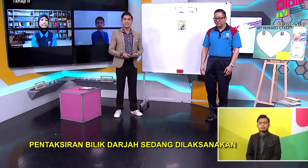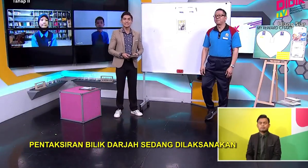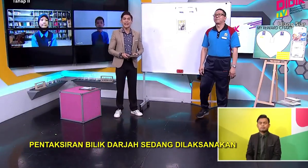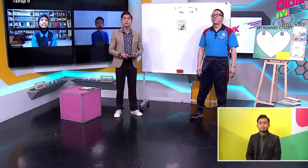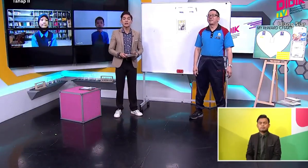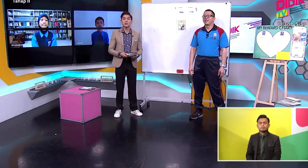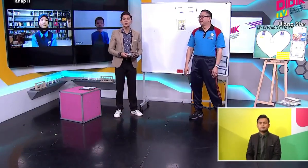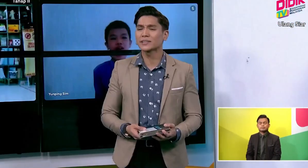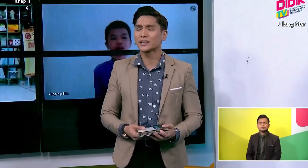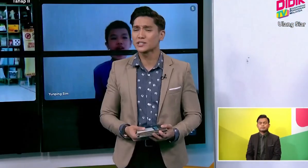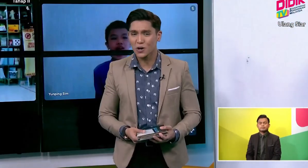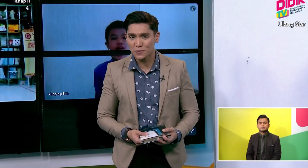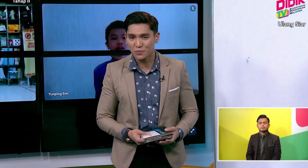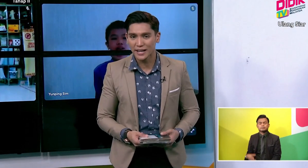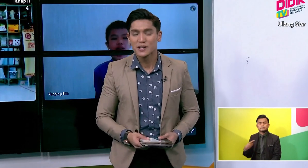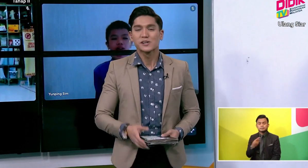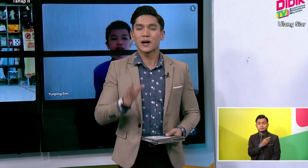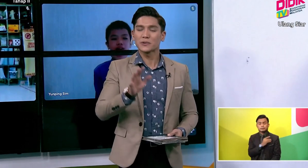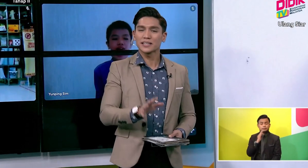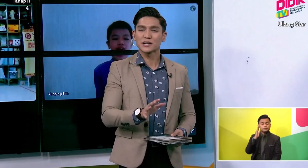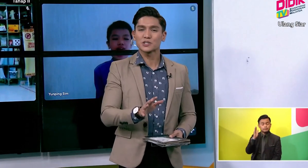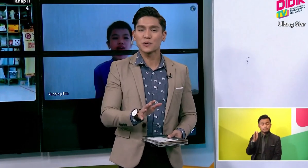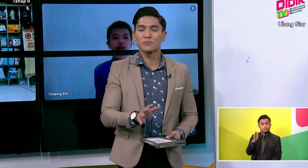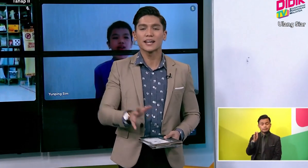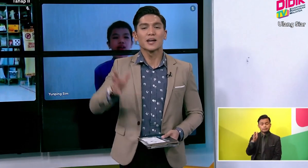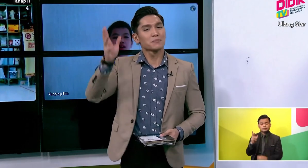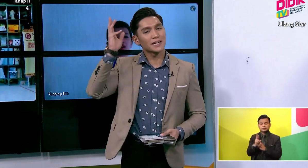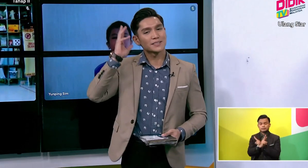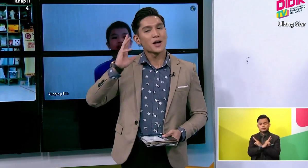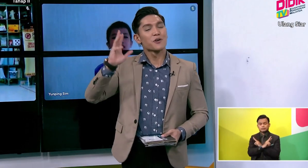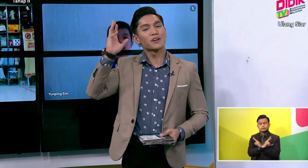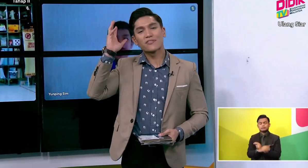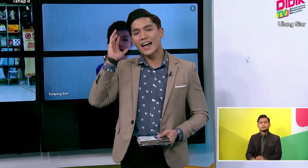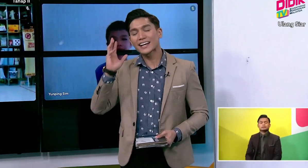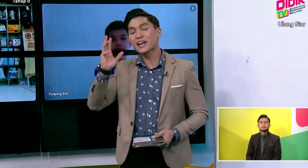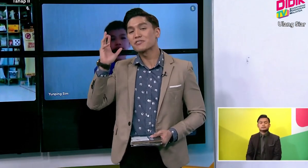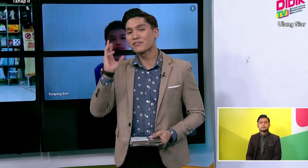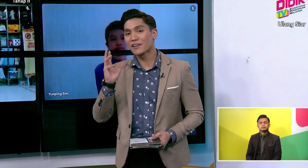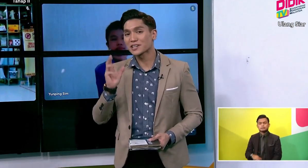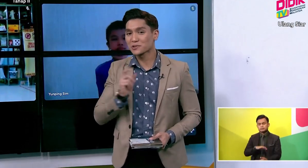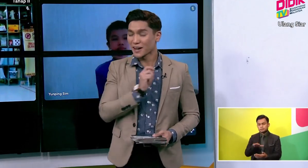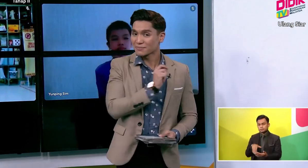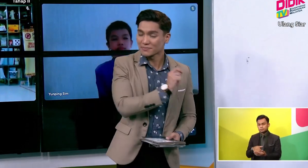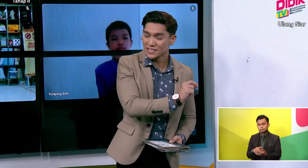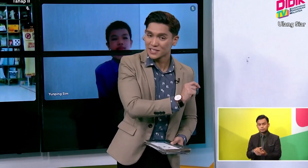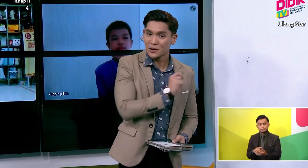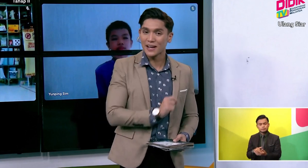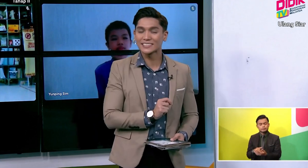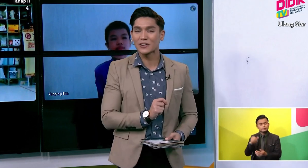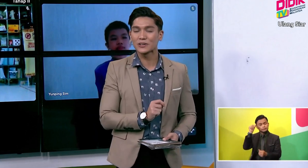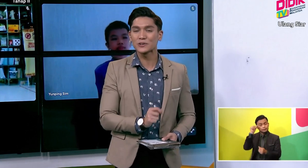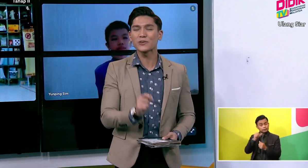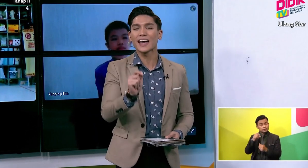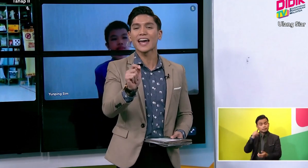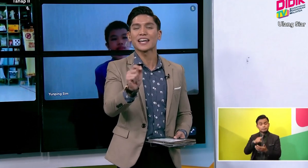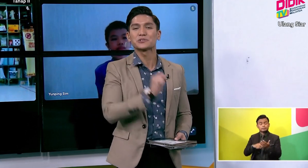people And we are going to take a short break While we take a short break Please reflect and refresh What teacher ko